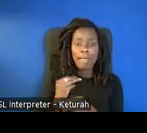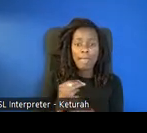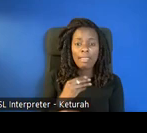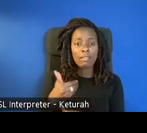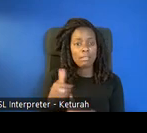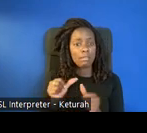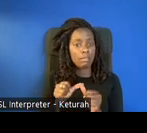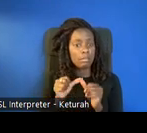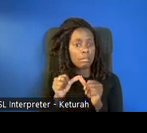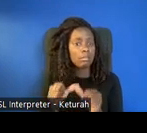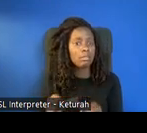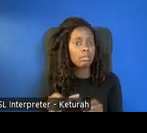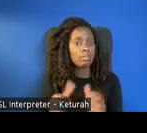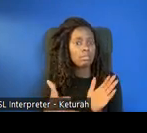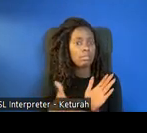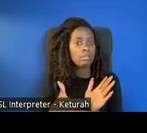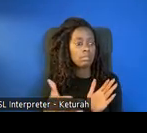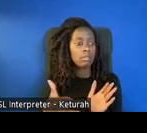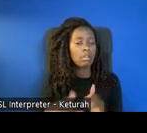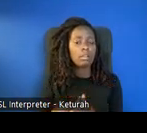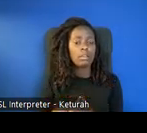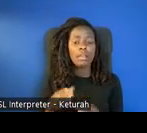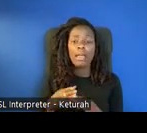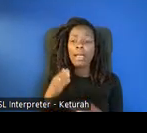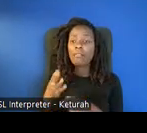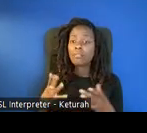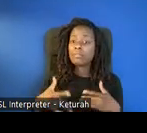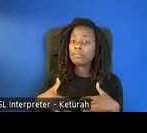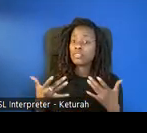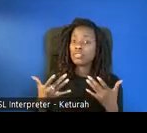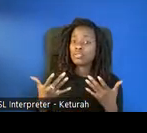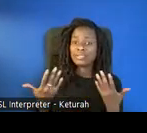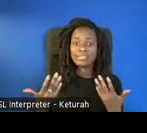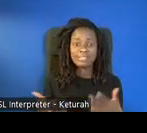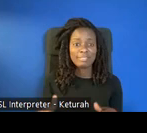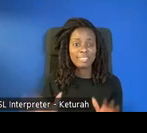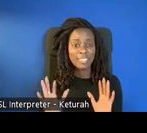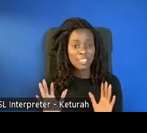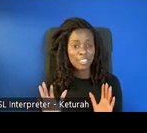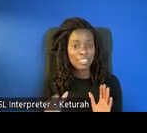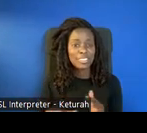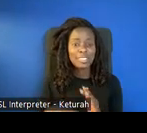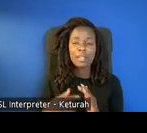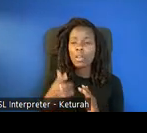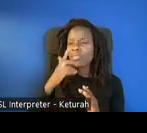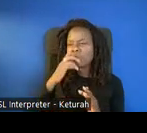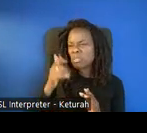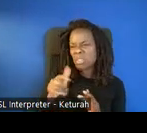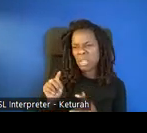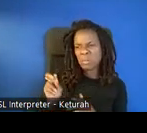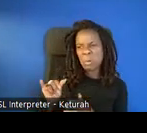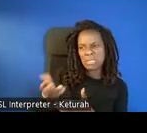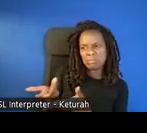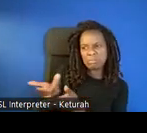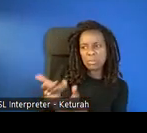And then after going through this adventure, after having a little interaction like Tony did with her son, everything they do,